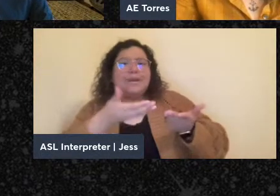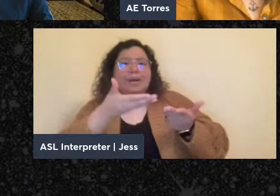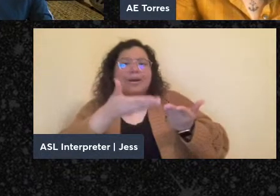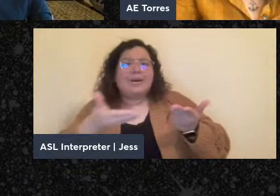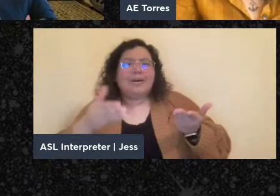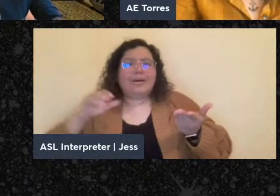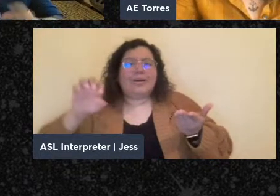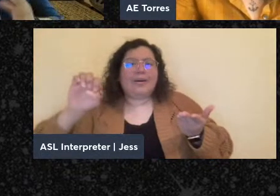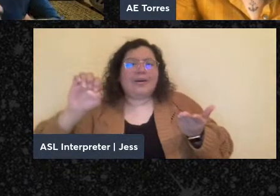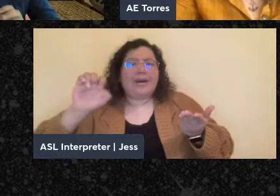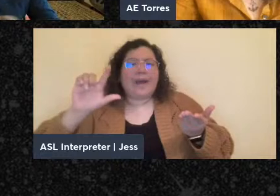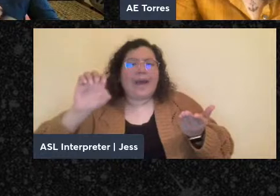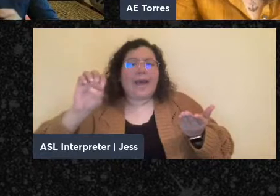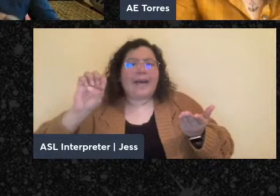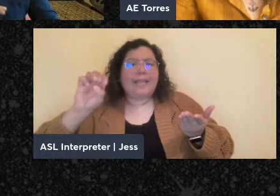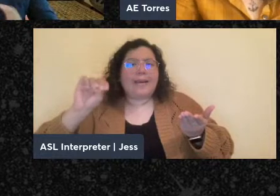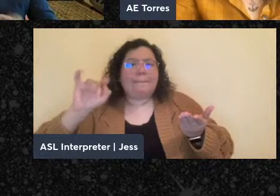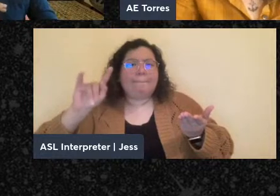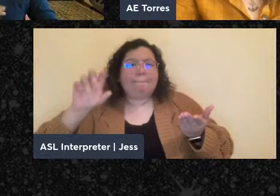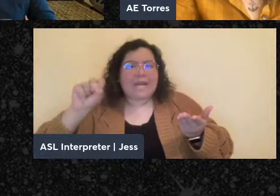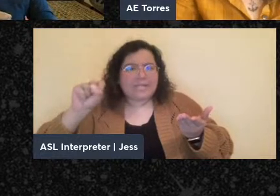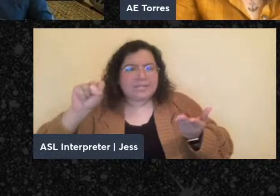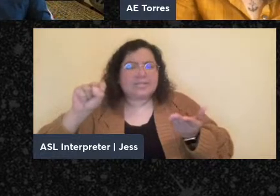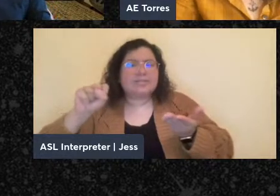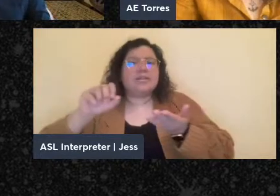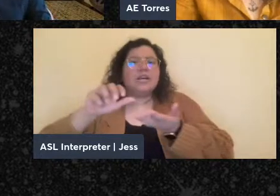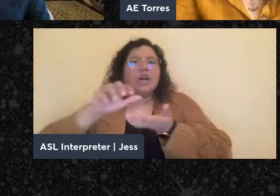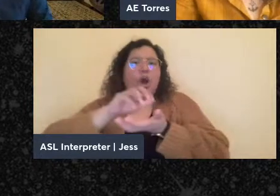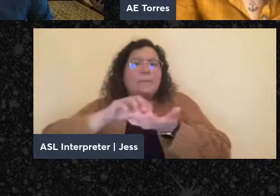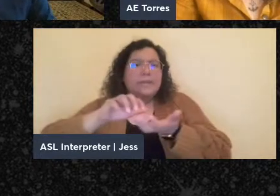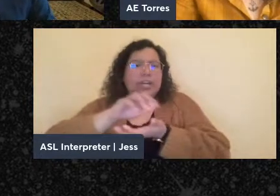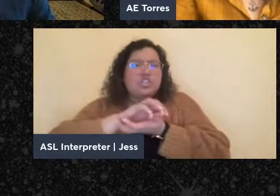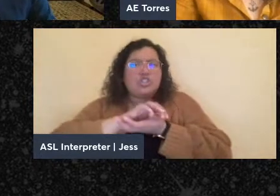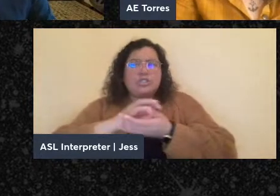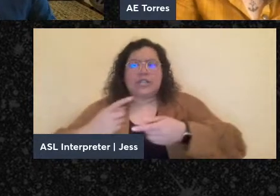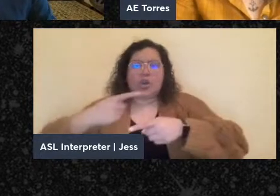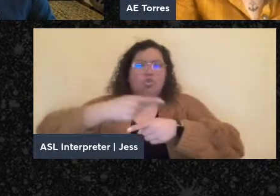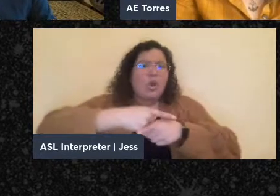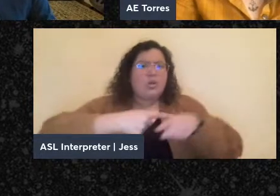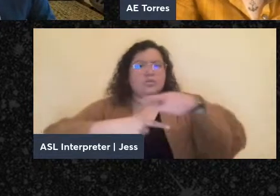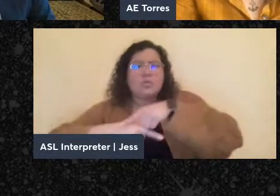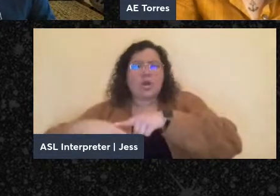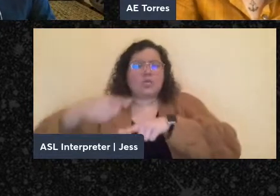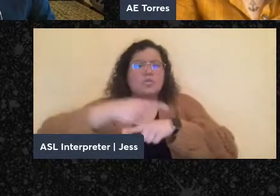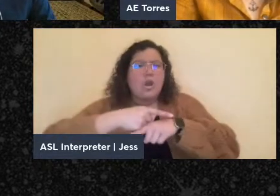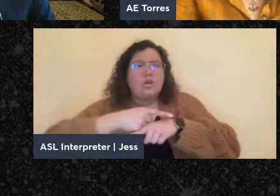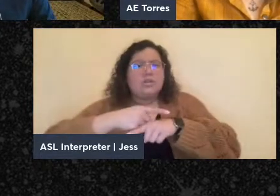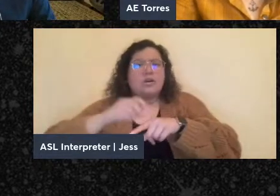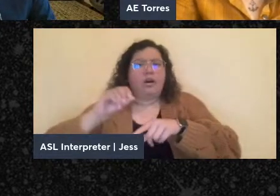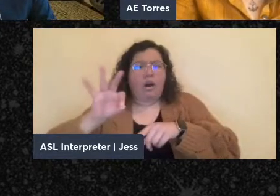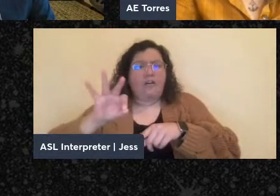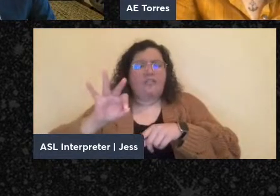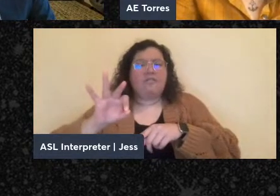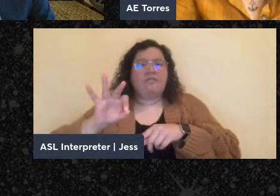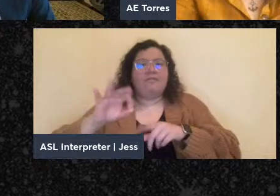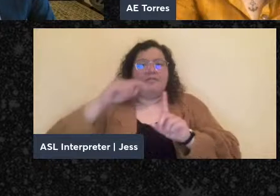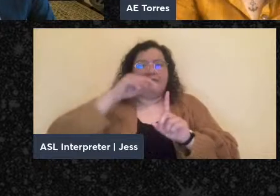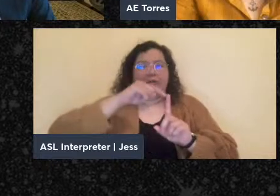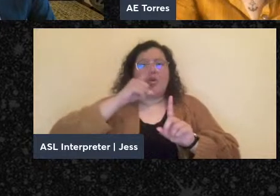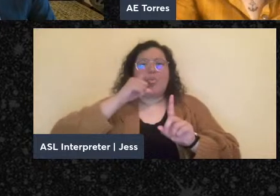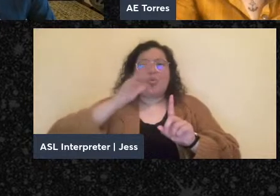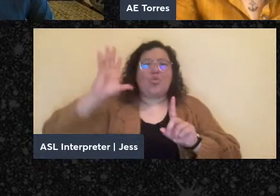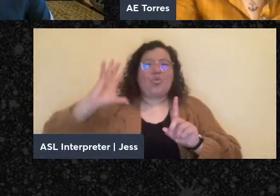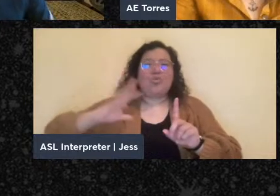and sort of combinations and matrices of these past Jewish anarchists and Jewish anarchisms